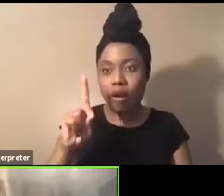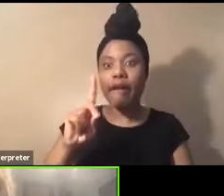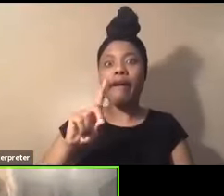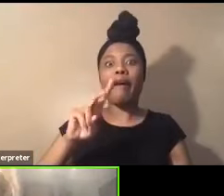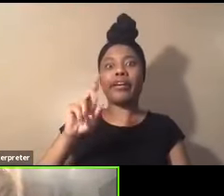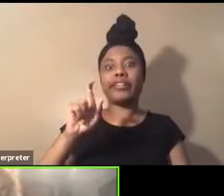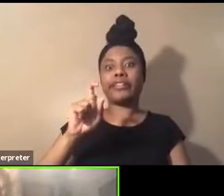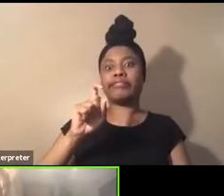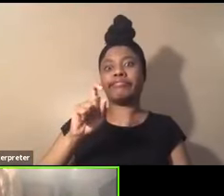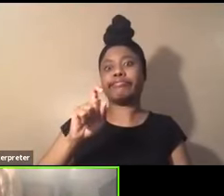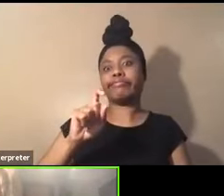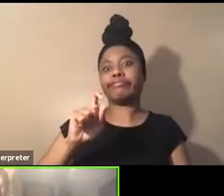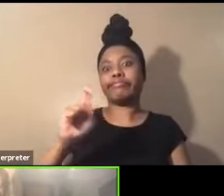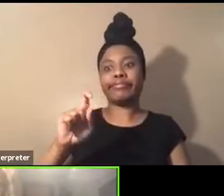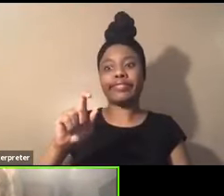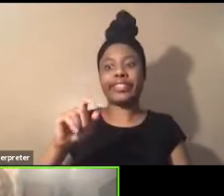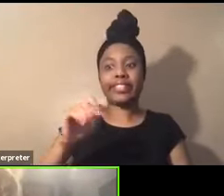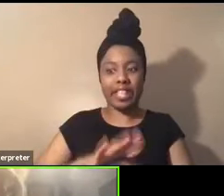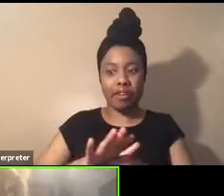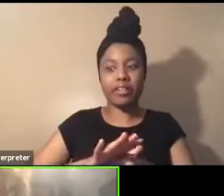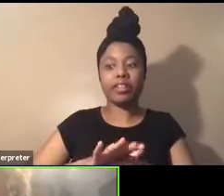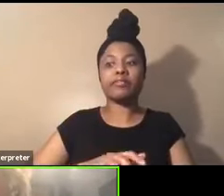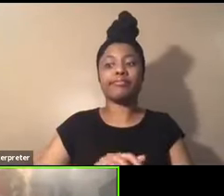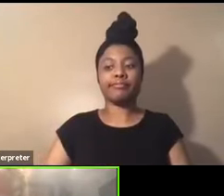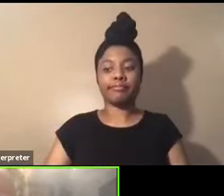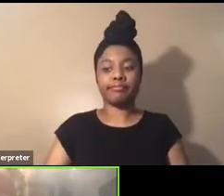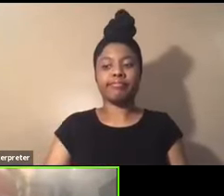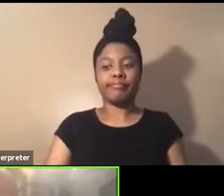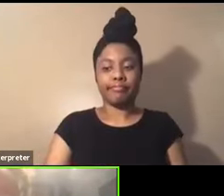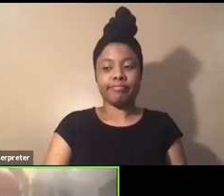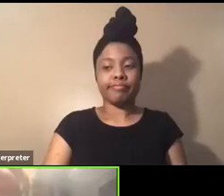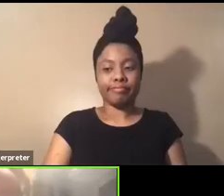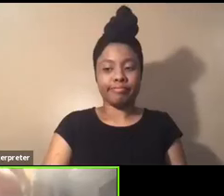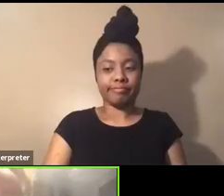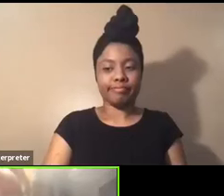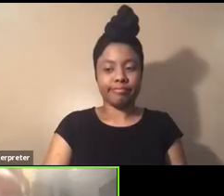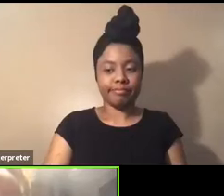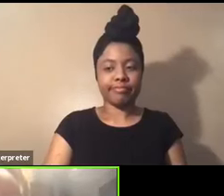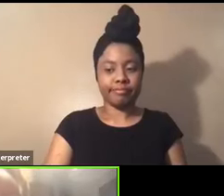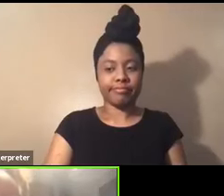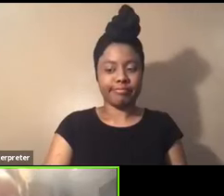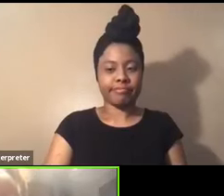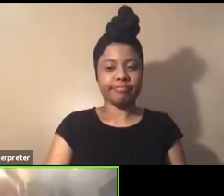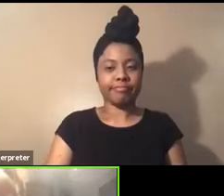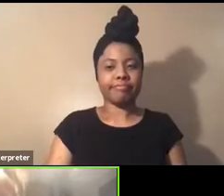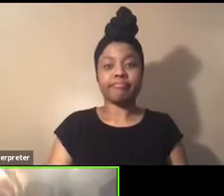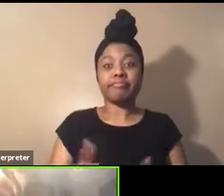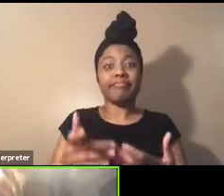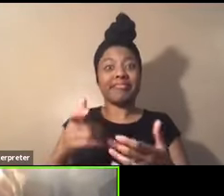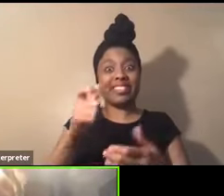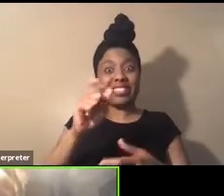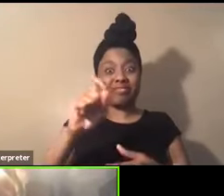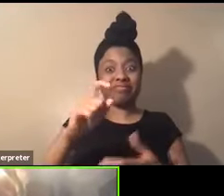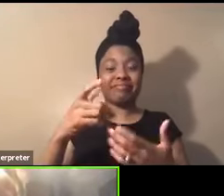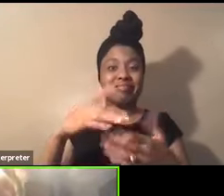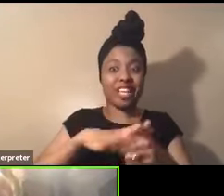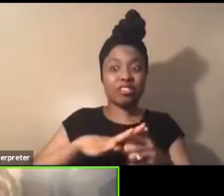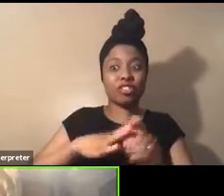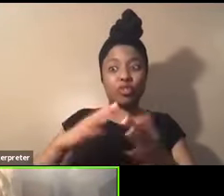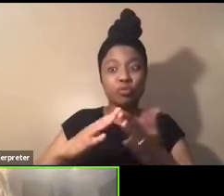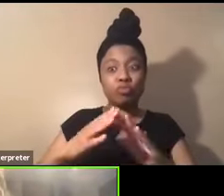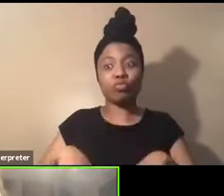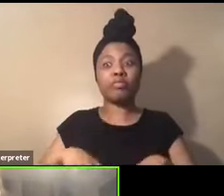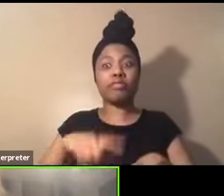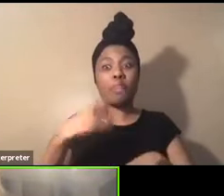because, you know, there's a lot of, of, um, um, communities in Phoenix, but our Phoenix area communities about what's going on with the